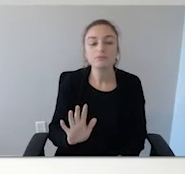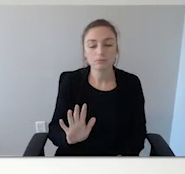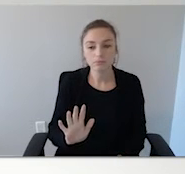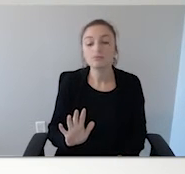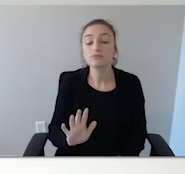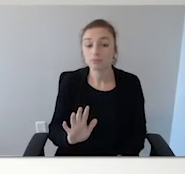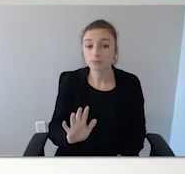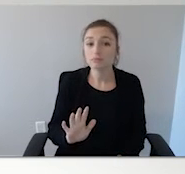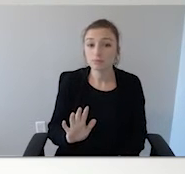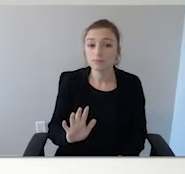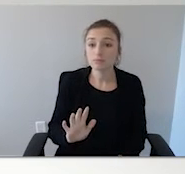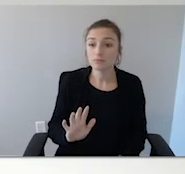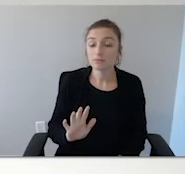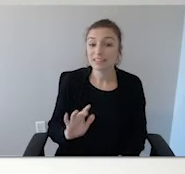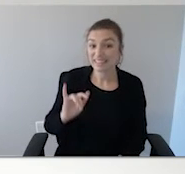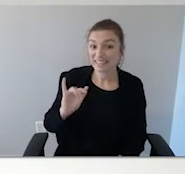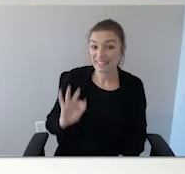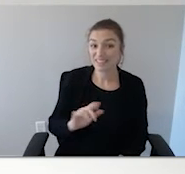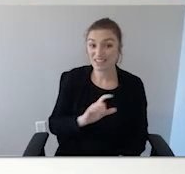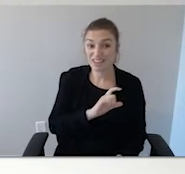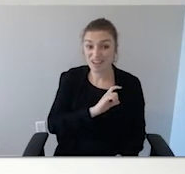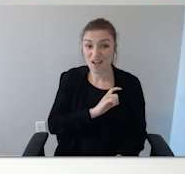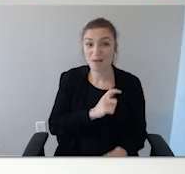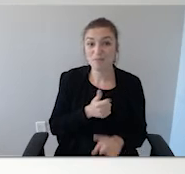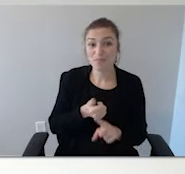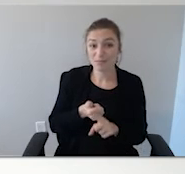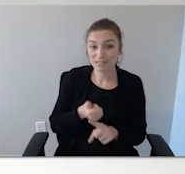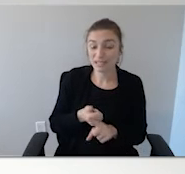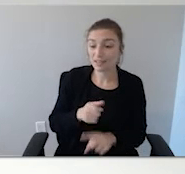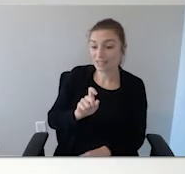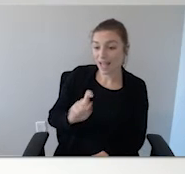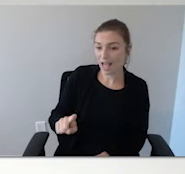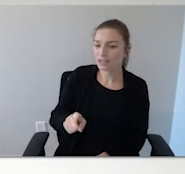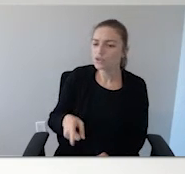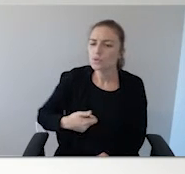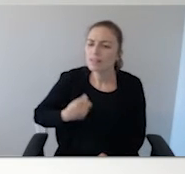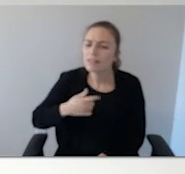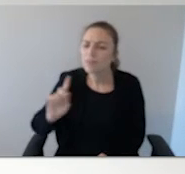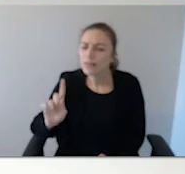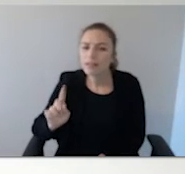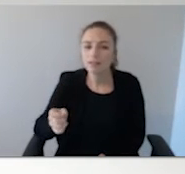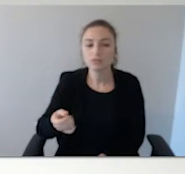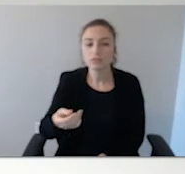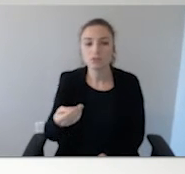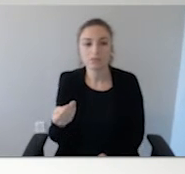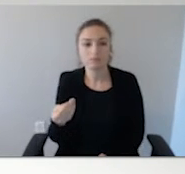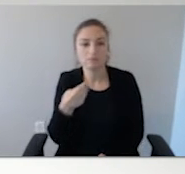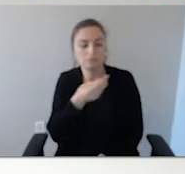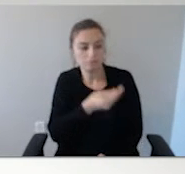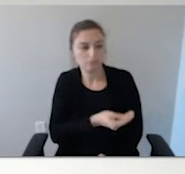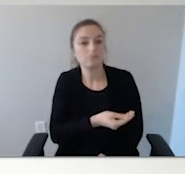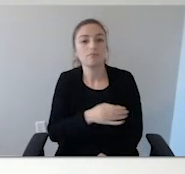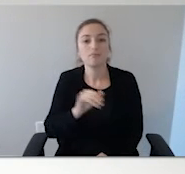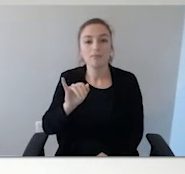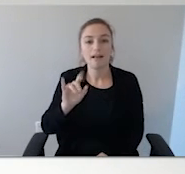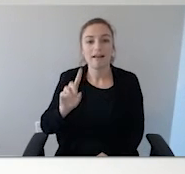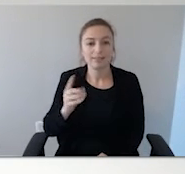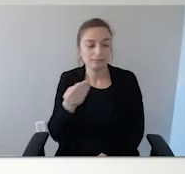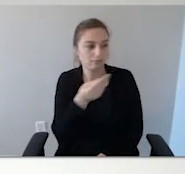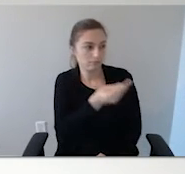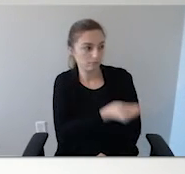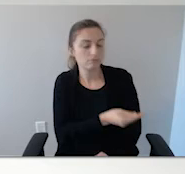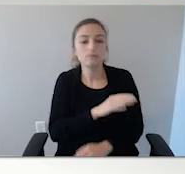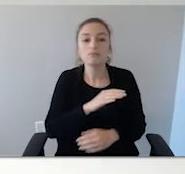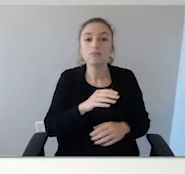that even if you're asked where do you live, you can hand them your ID card. It's got your name, your address. They can scan it, and all their emergency